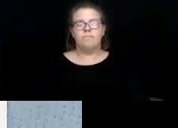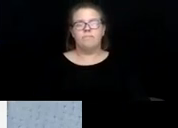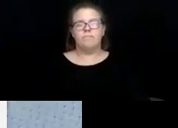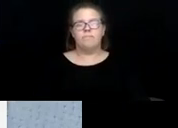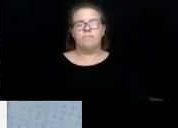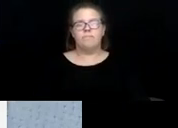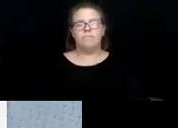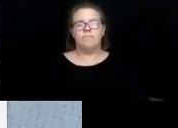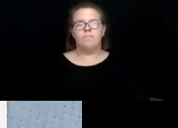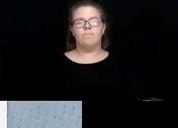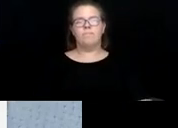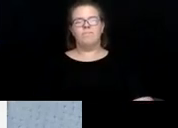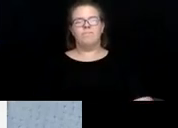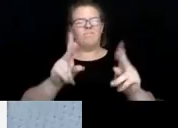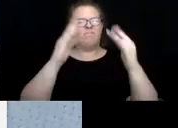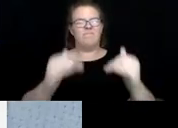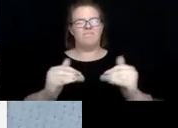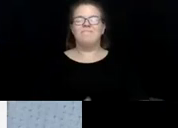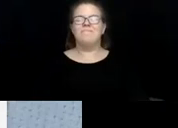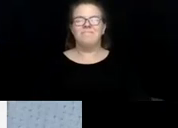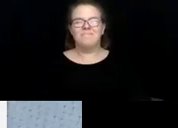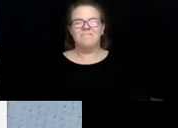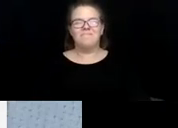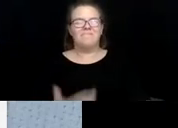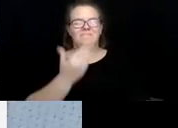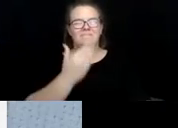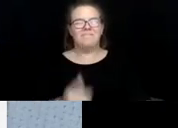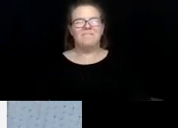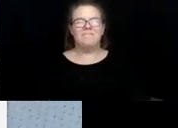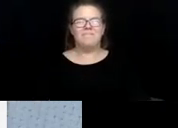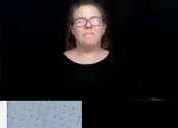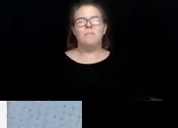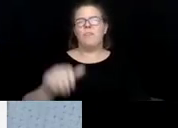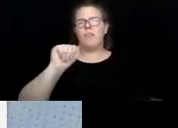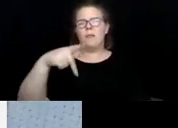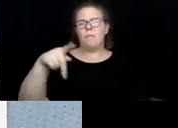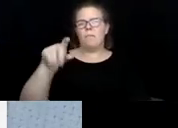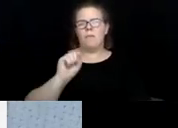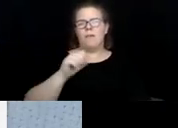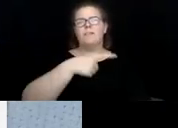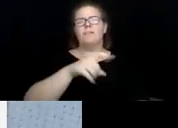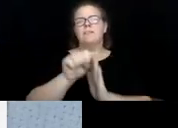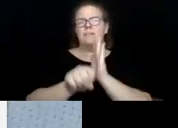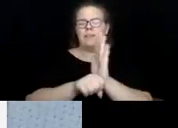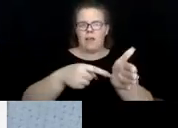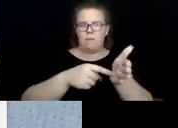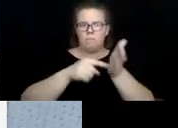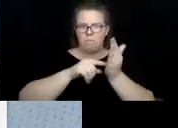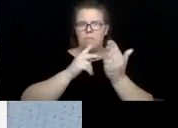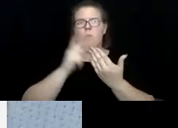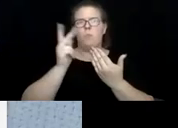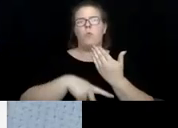Okay. You can give me the next slide. Thank you. Adult Protective Services is a state mandated program